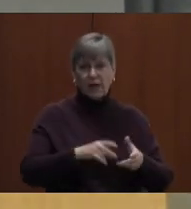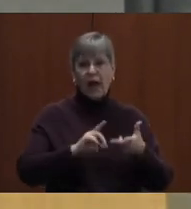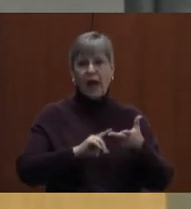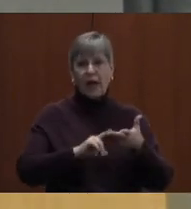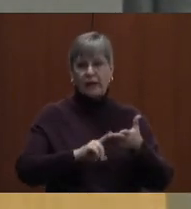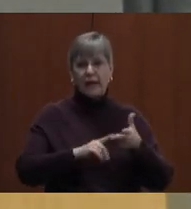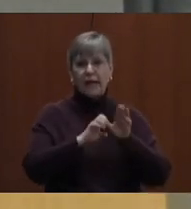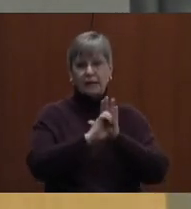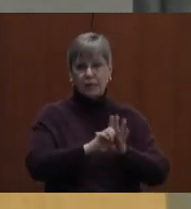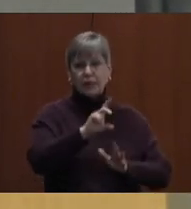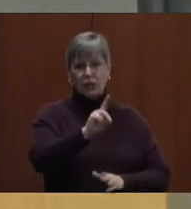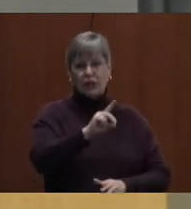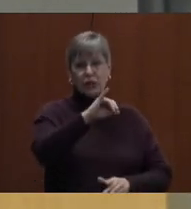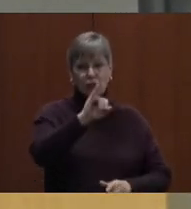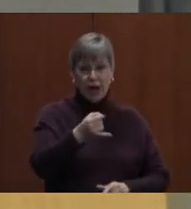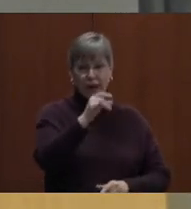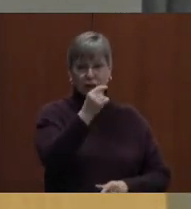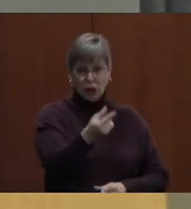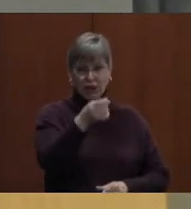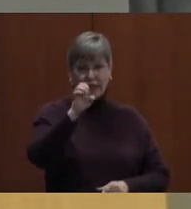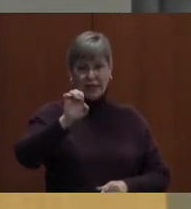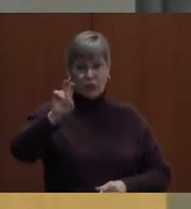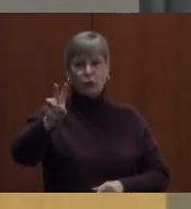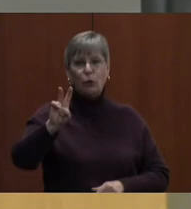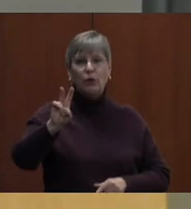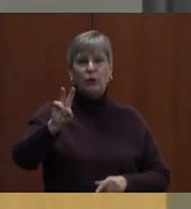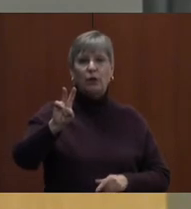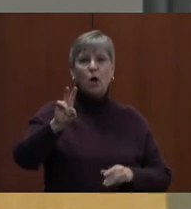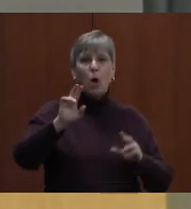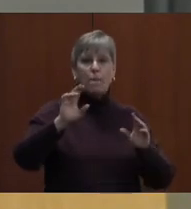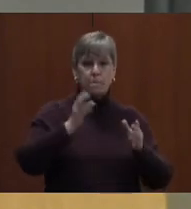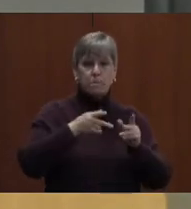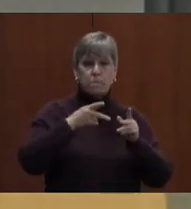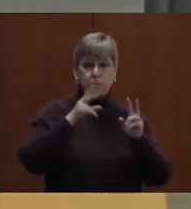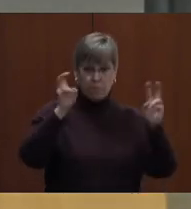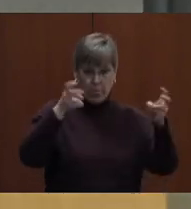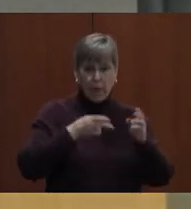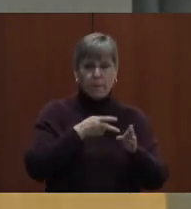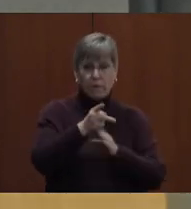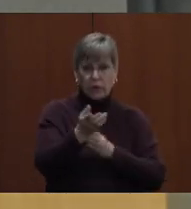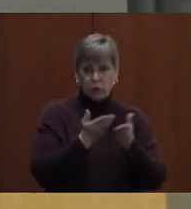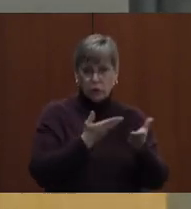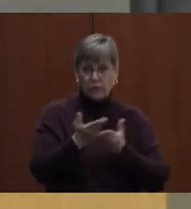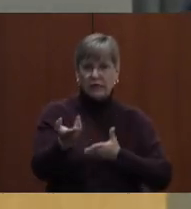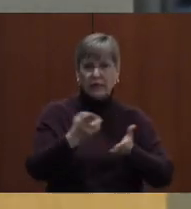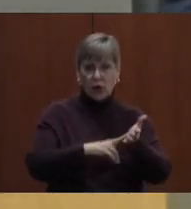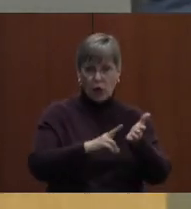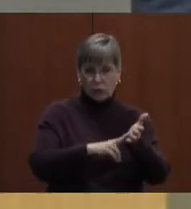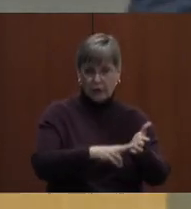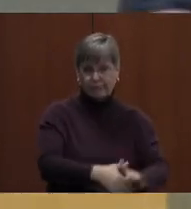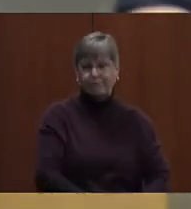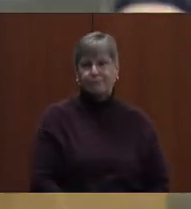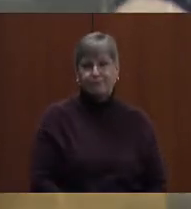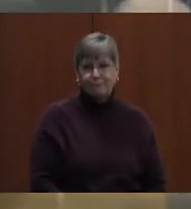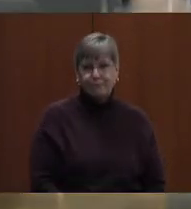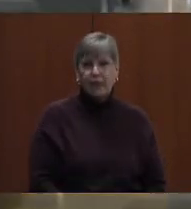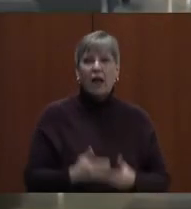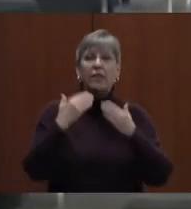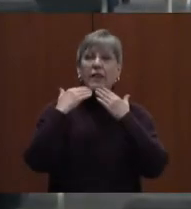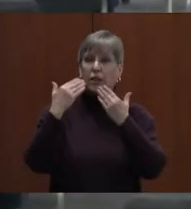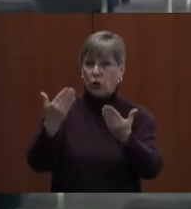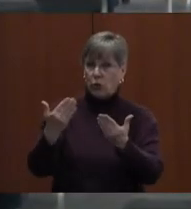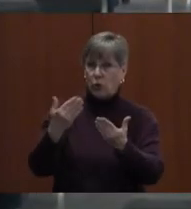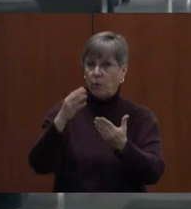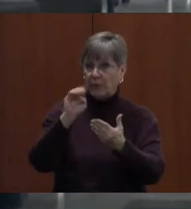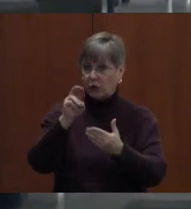and exhibit D.J.G.E. 2, entitled professional services contracts definitions. Thank you, Mr. D.J.E. 2. Is there a second?